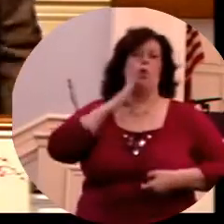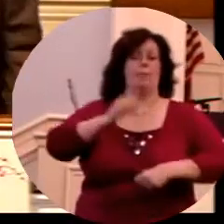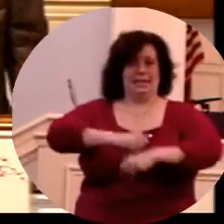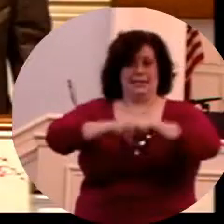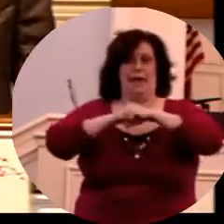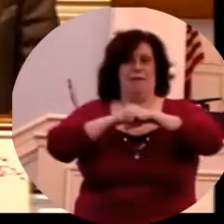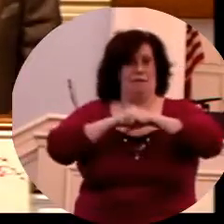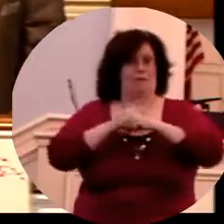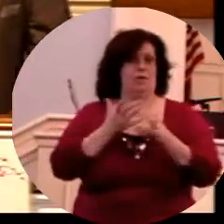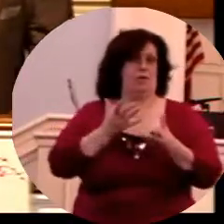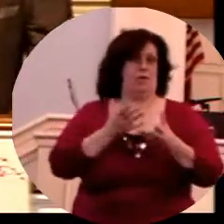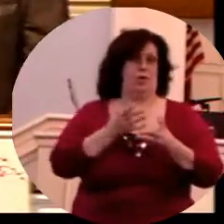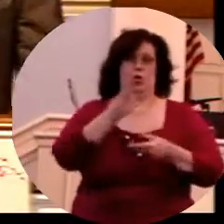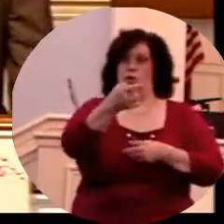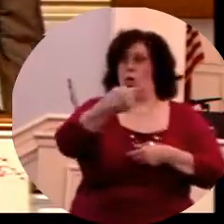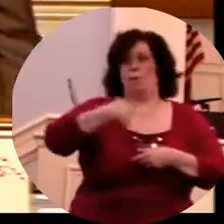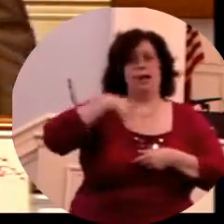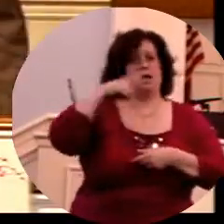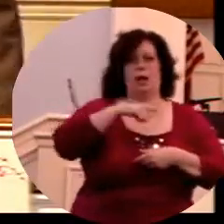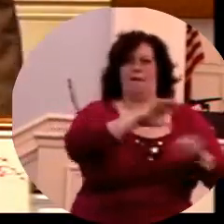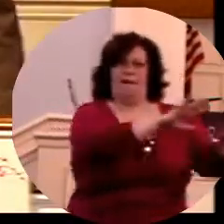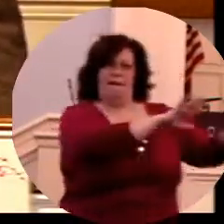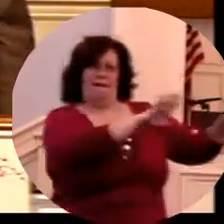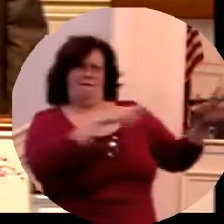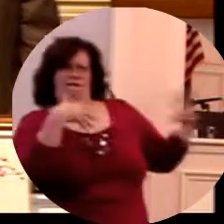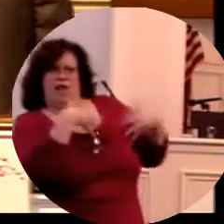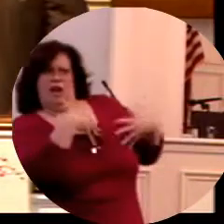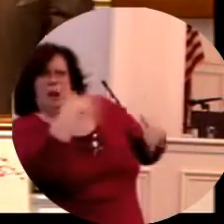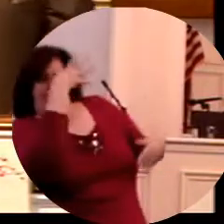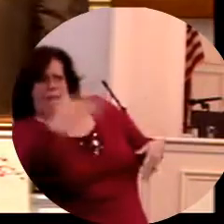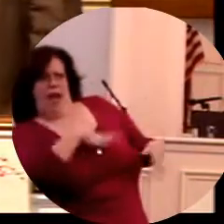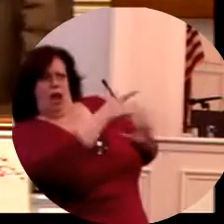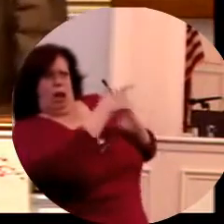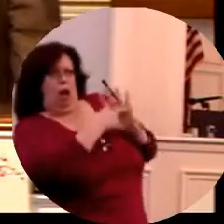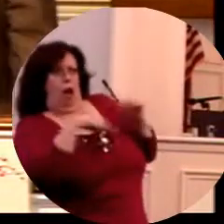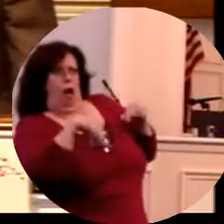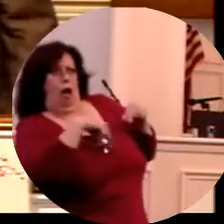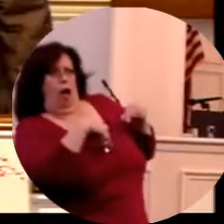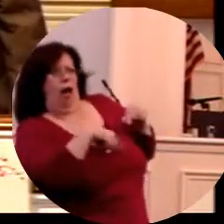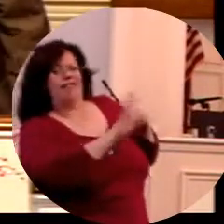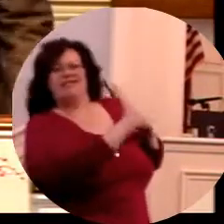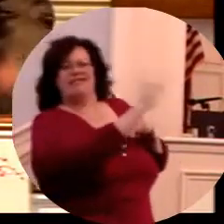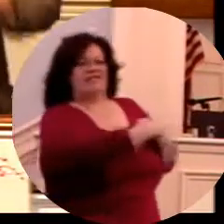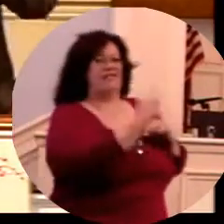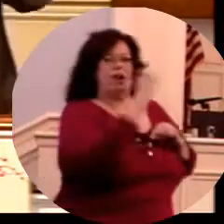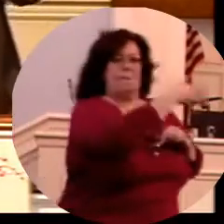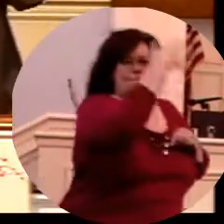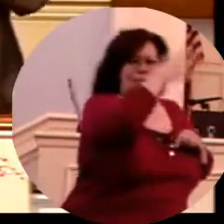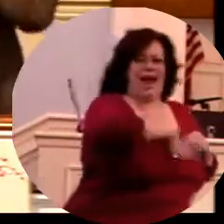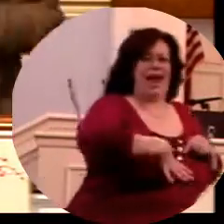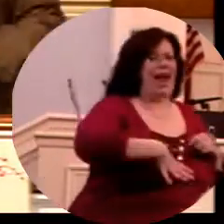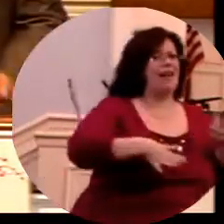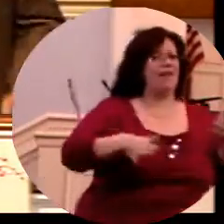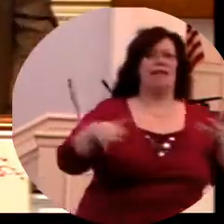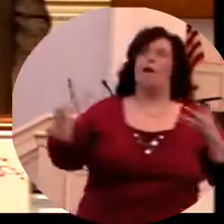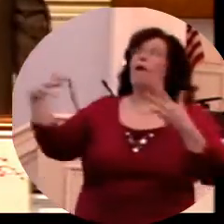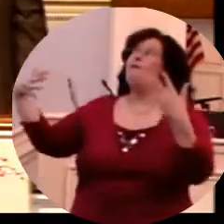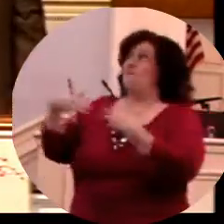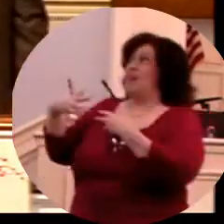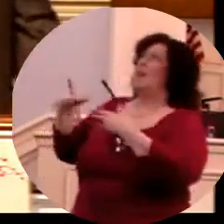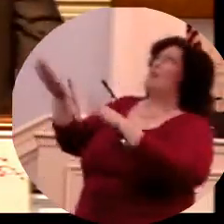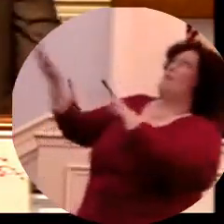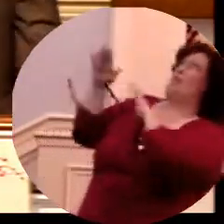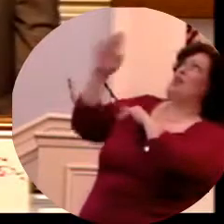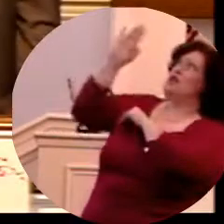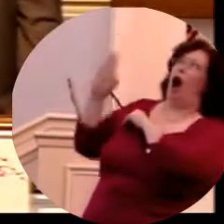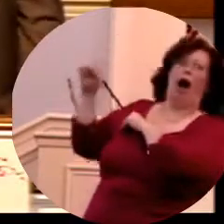tell you something. Today, you and I, we better not fear man. We better not fear man's laws. We better not fear those things contrary